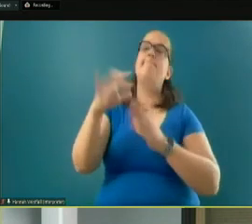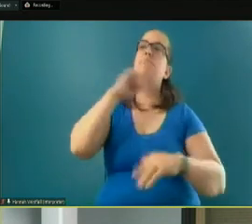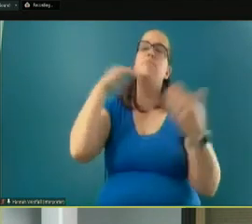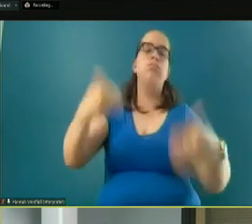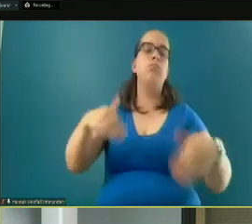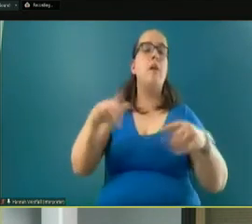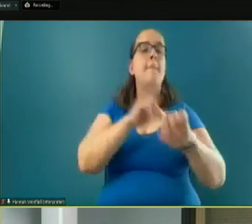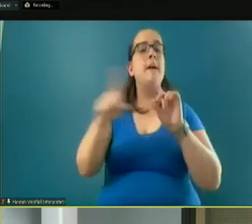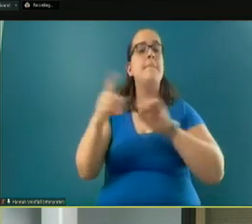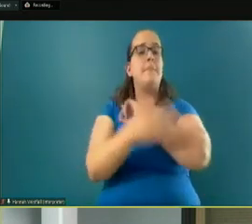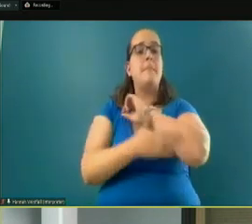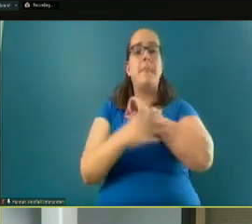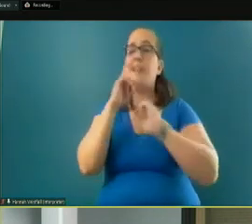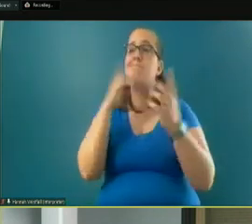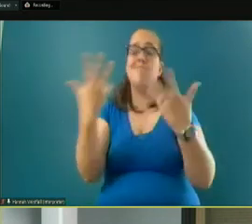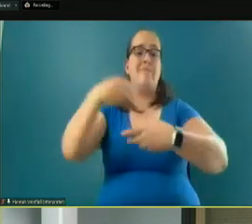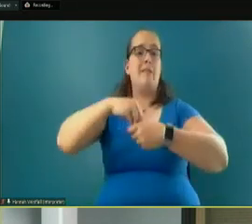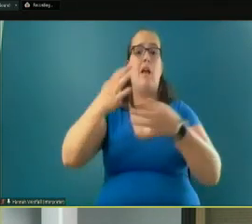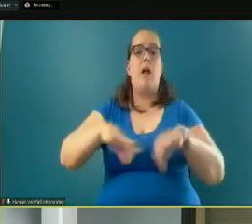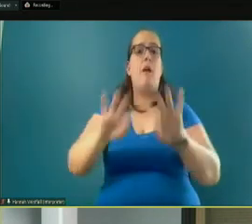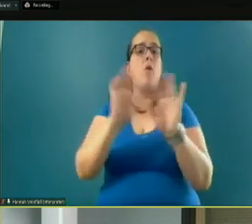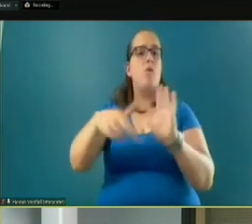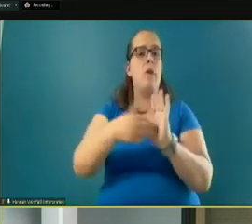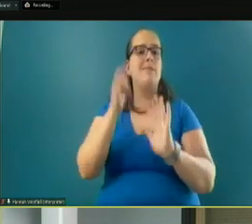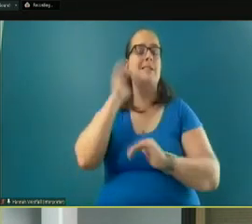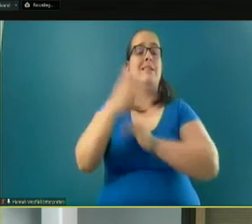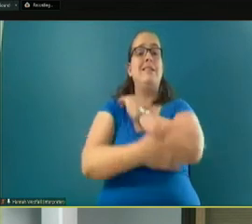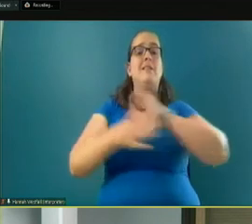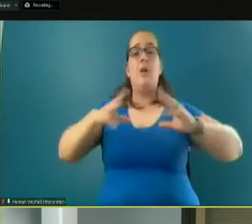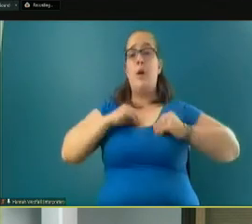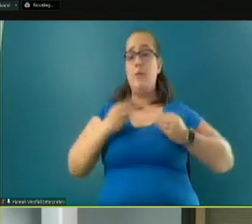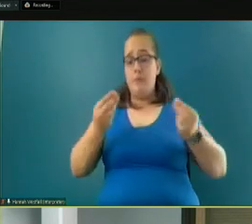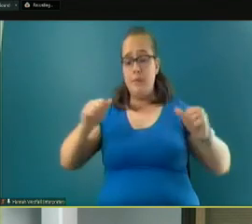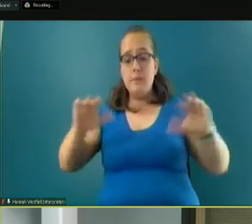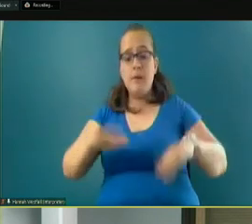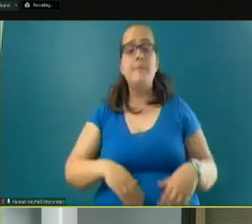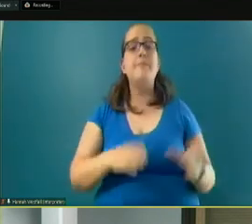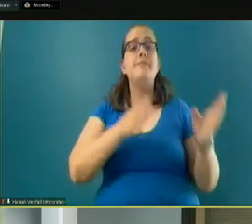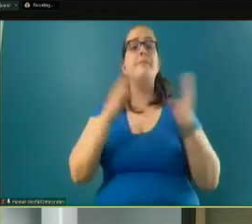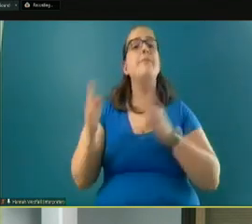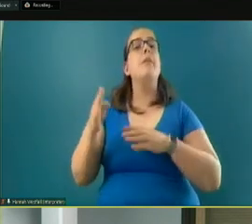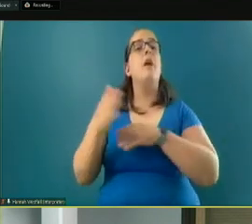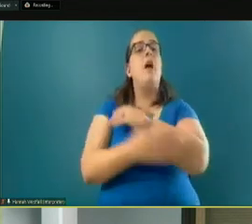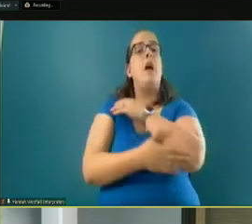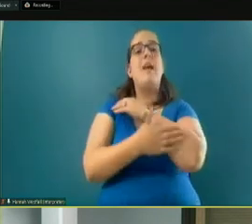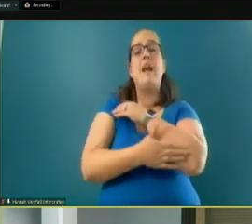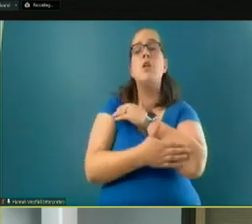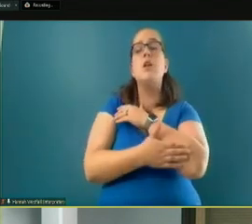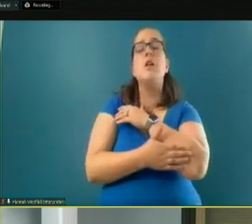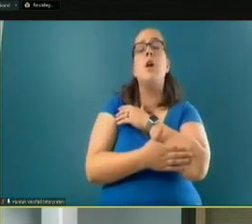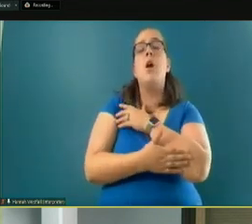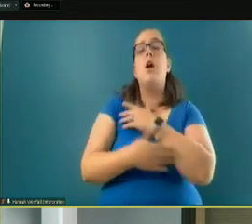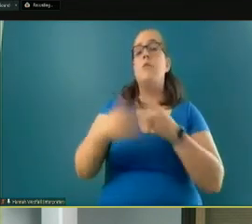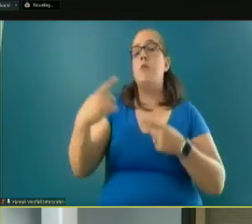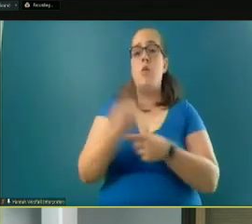the county's played an important role as that's on county-owned property. The county regularly has donated